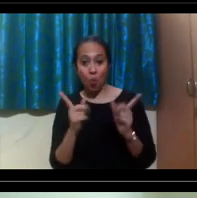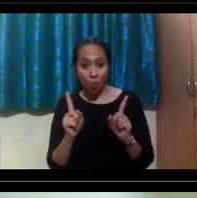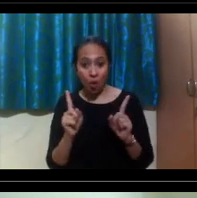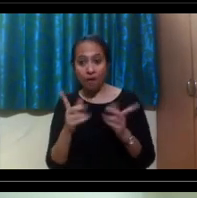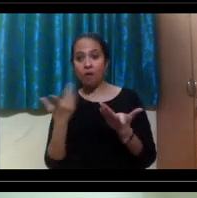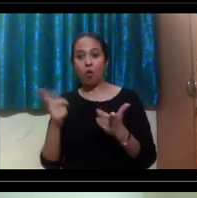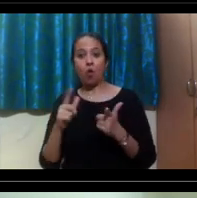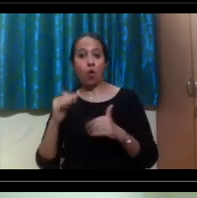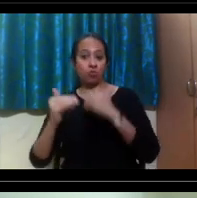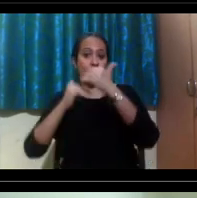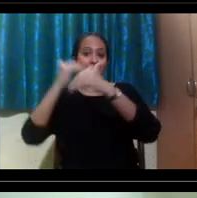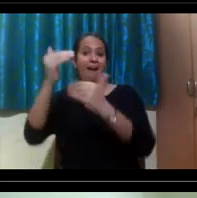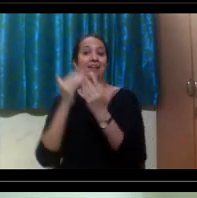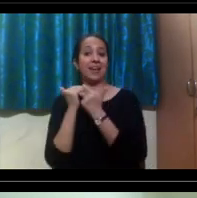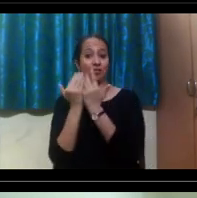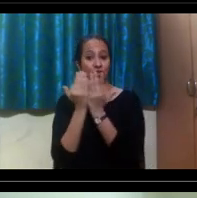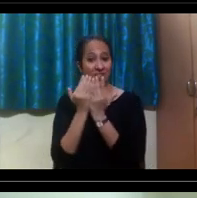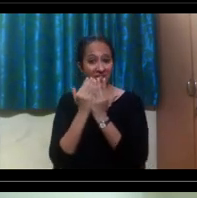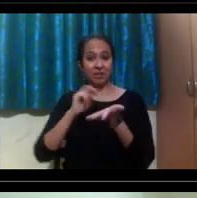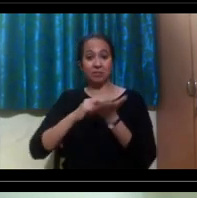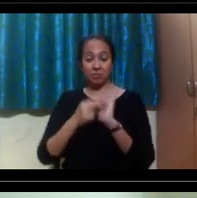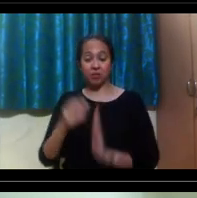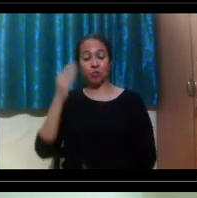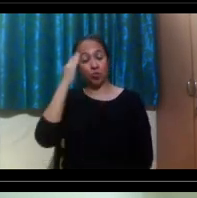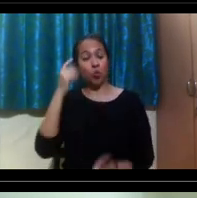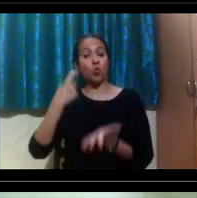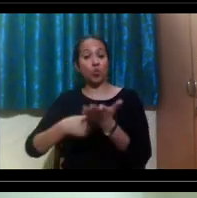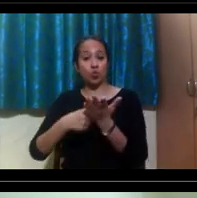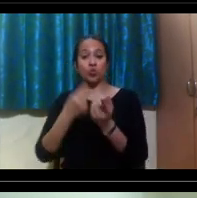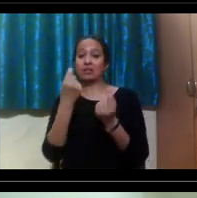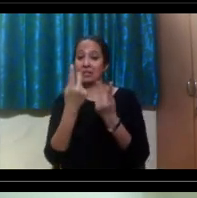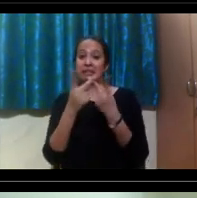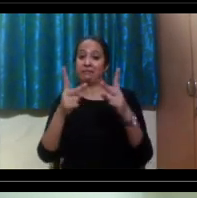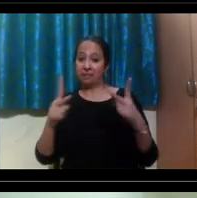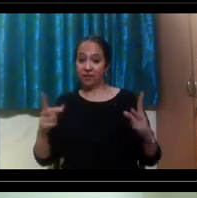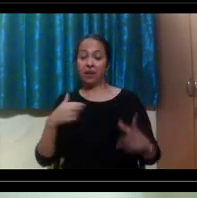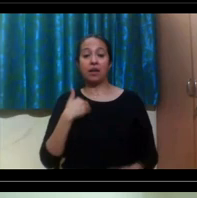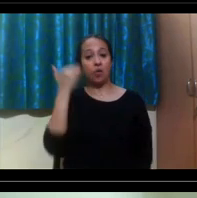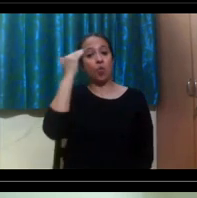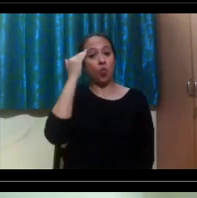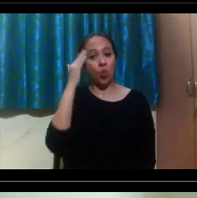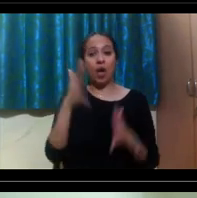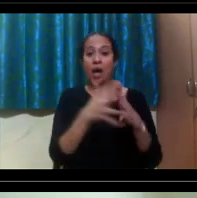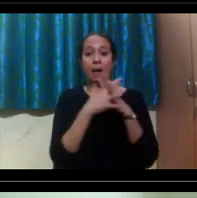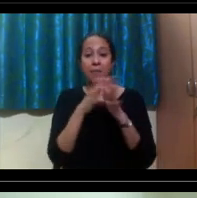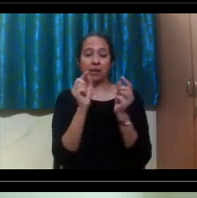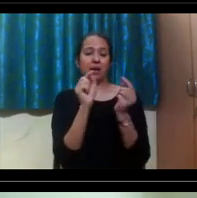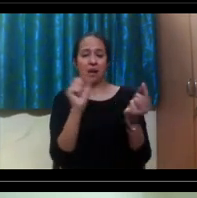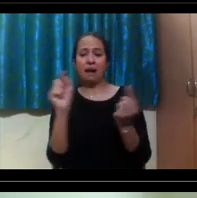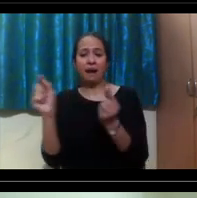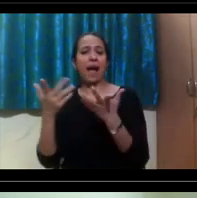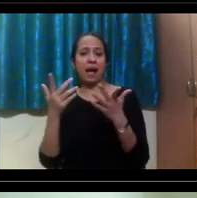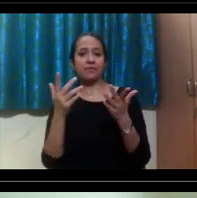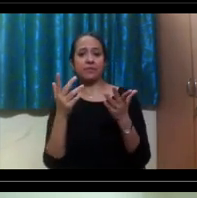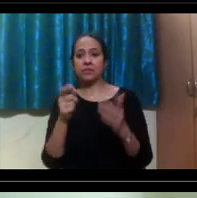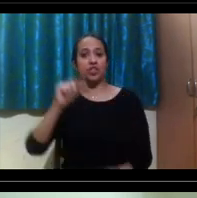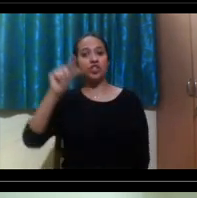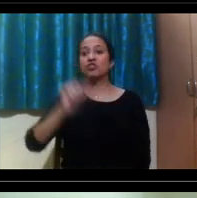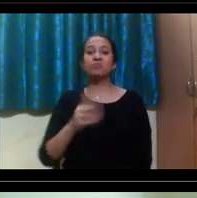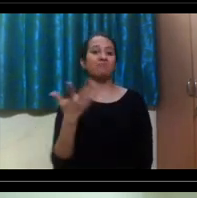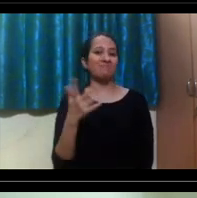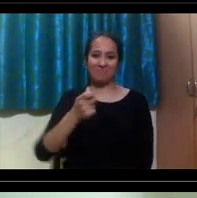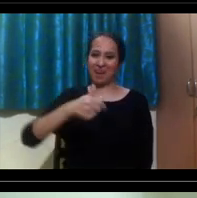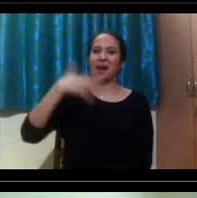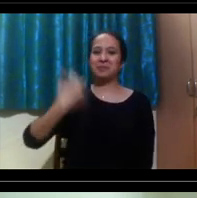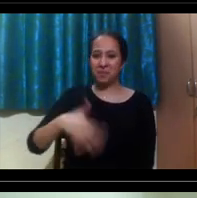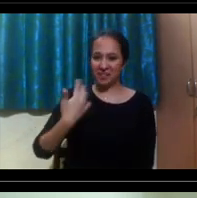school. Um, because I understand at least here in the United States, I know that testing for those types of things is not cheap whatsoever. And so,